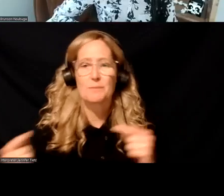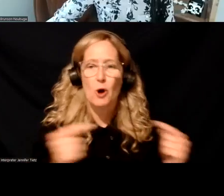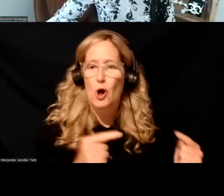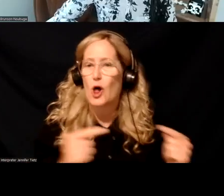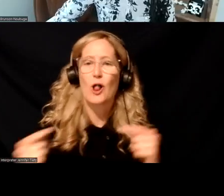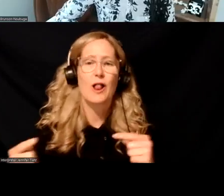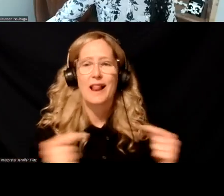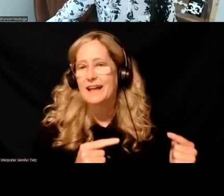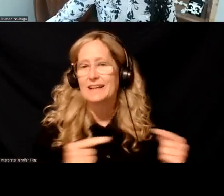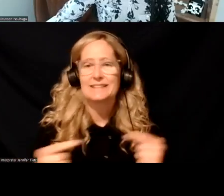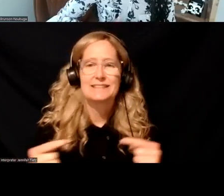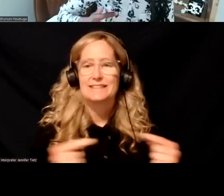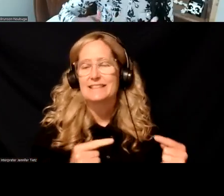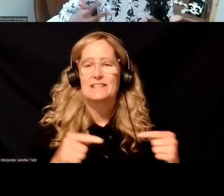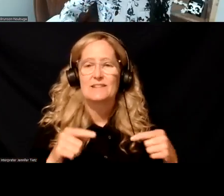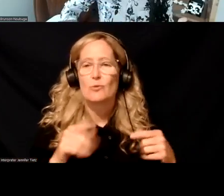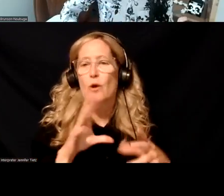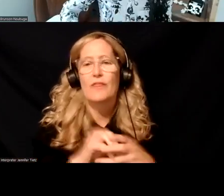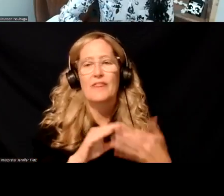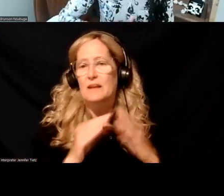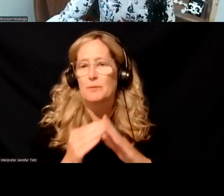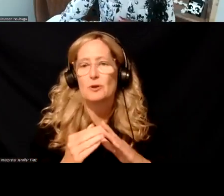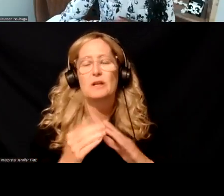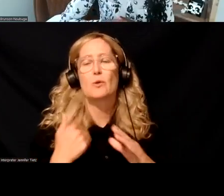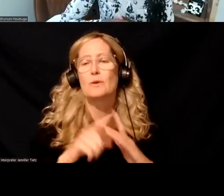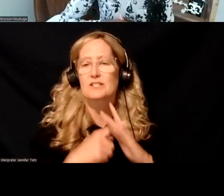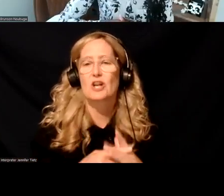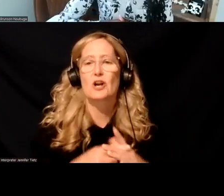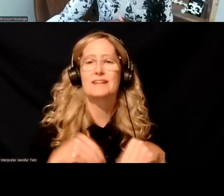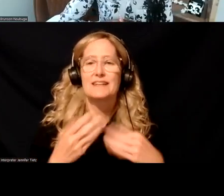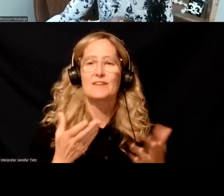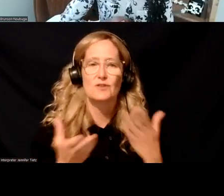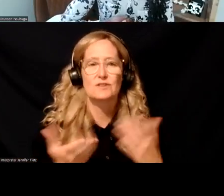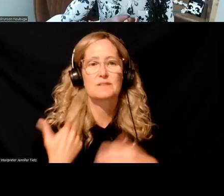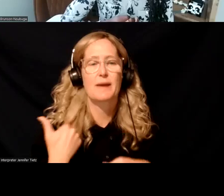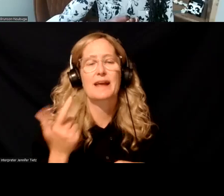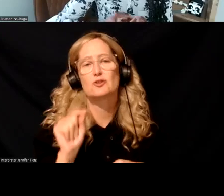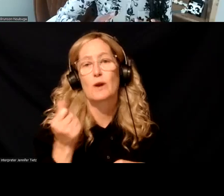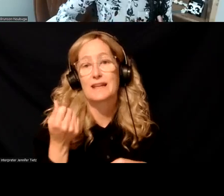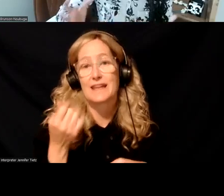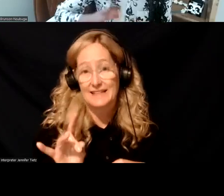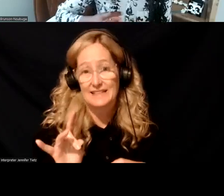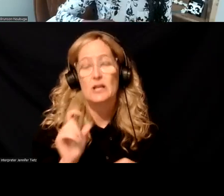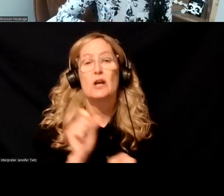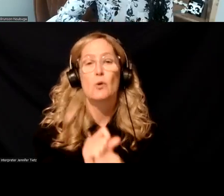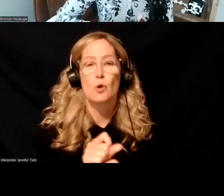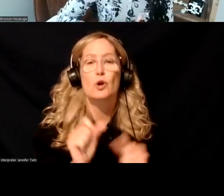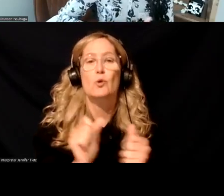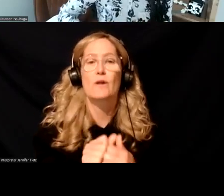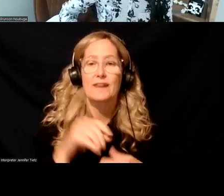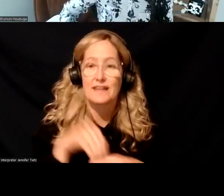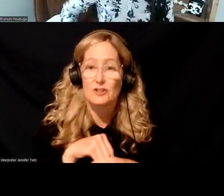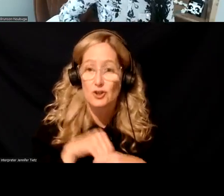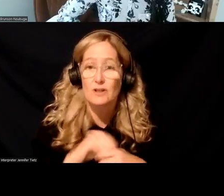that we kept having, um, throughout the community as we started this service back in, in 2018 and, and worked with this internally for